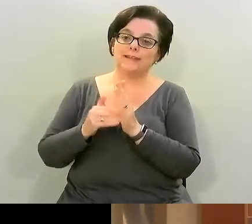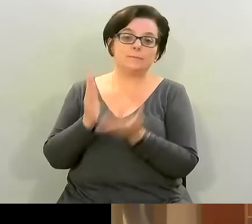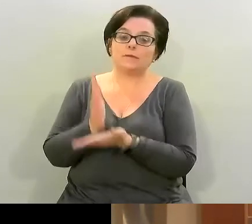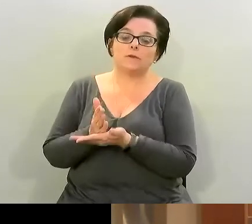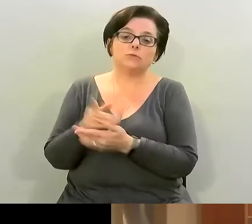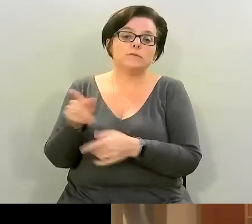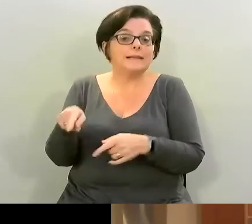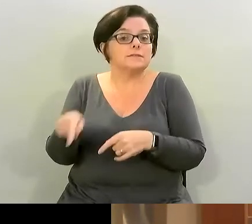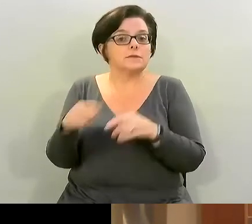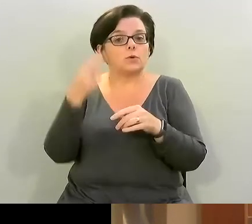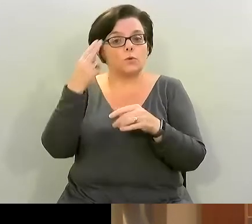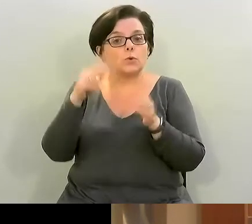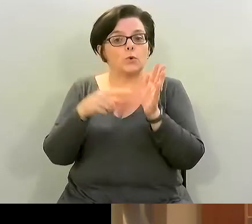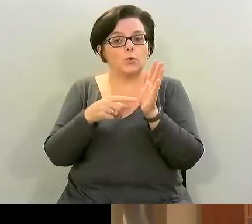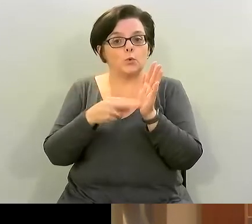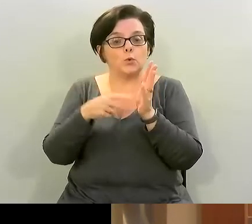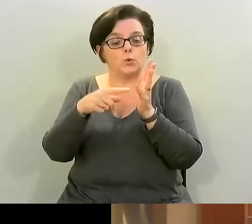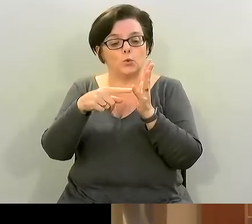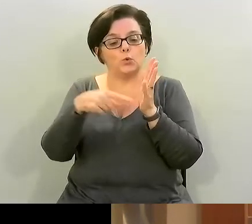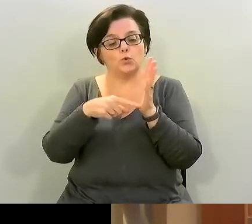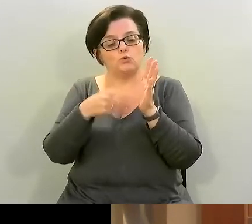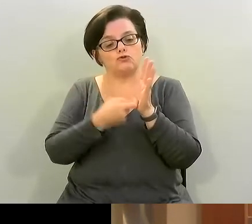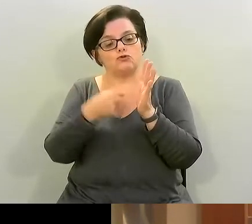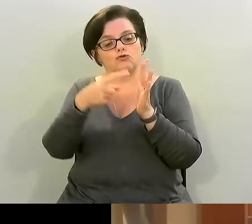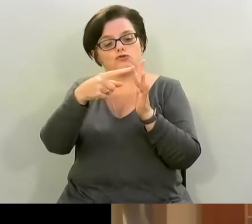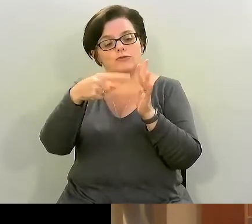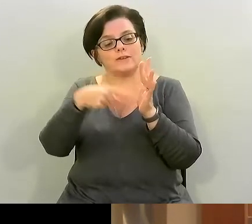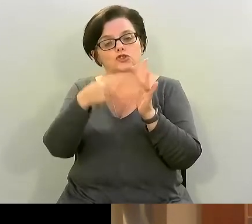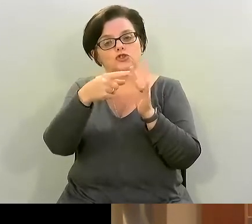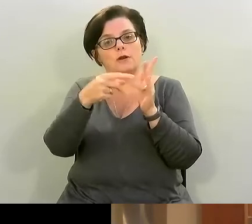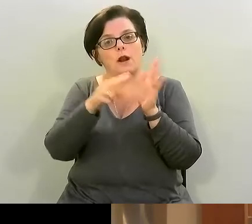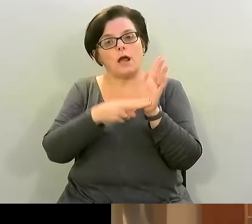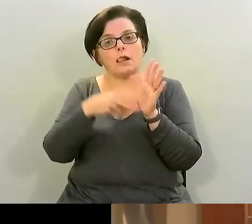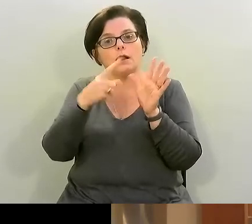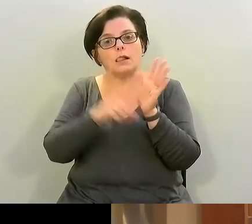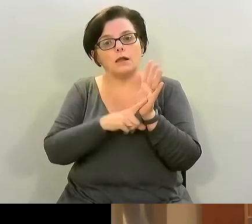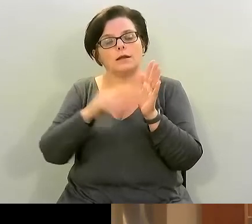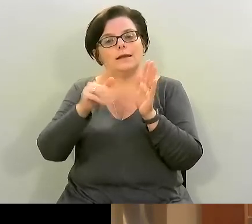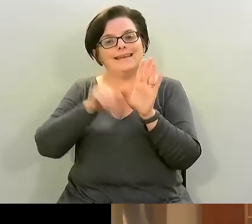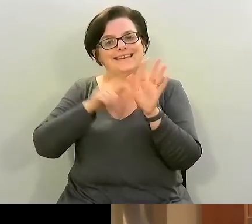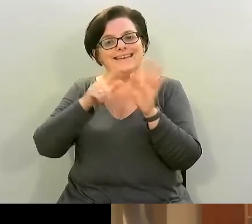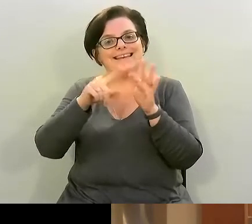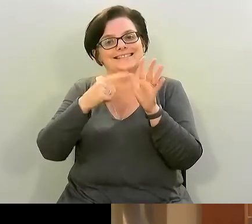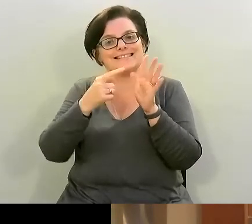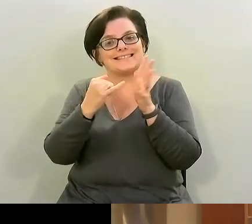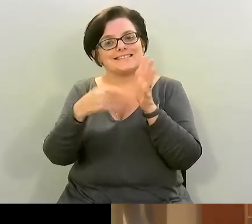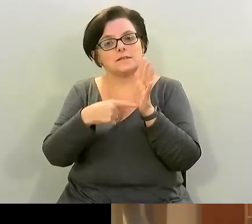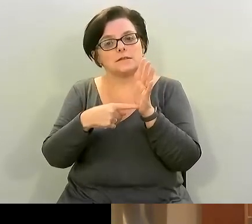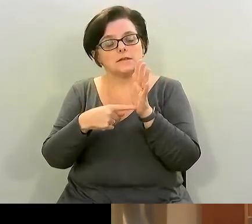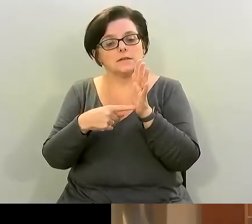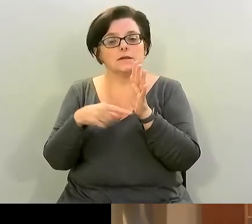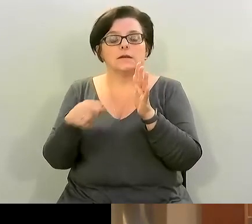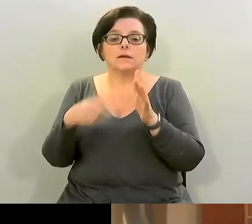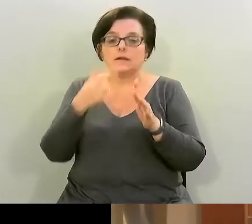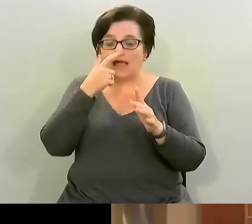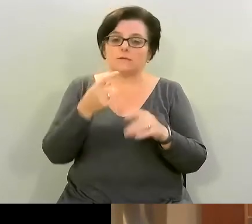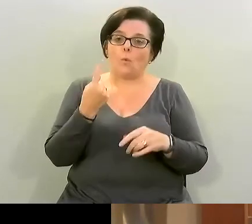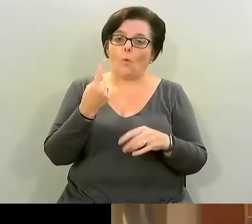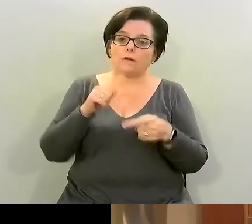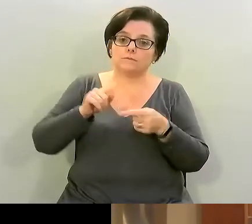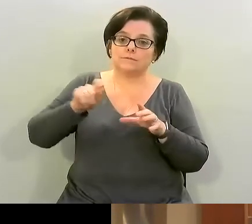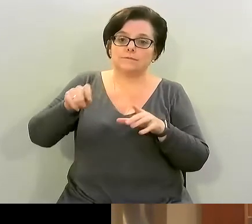yeast that's what we call it here it's easy to get in our supermarkets and you can put in about a tablespoon to your recipe